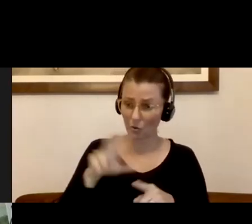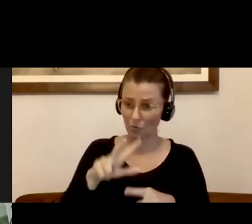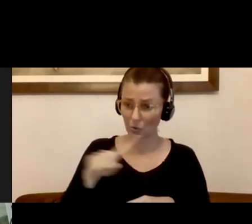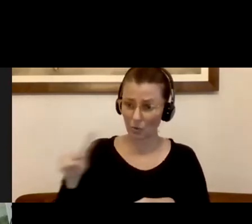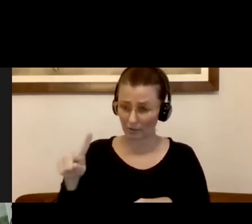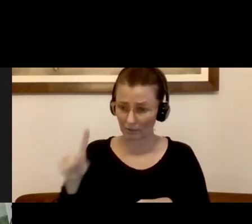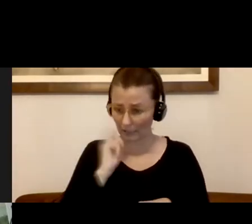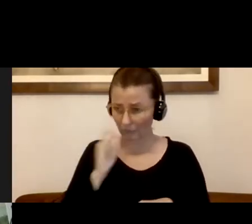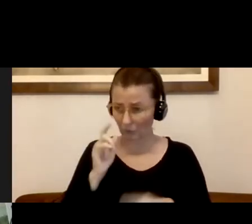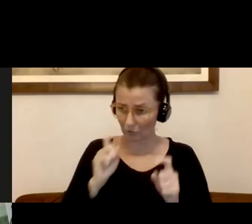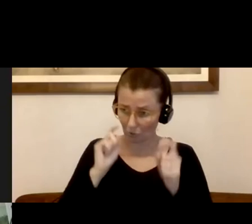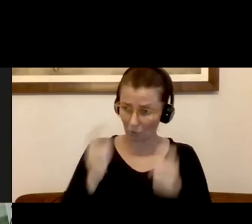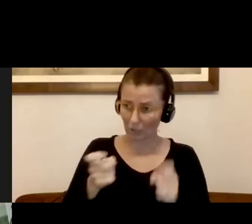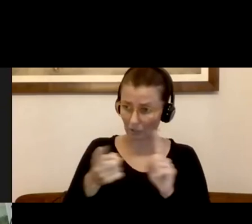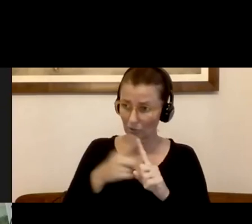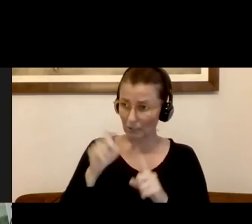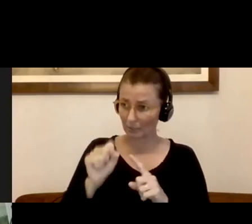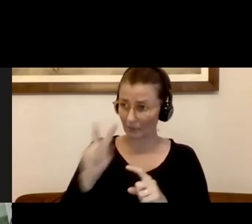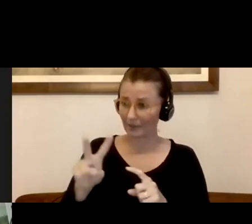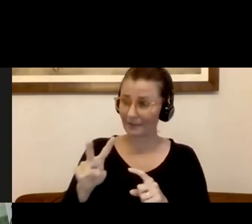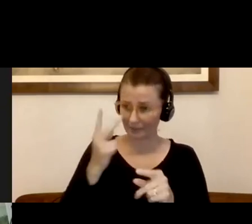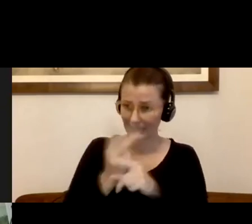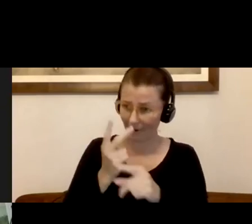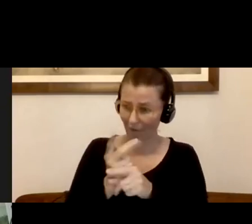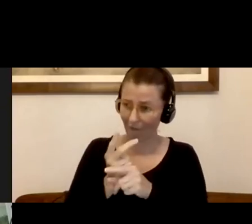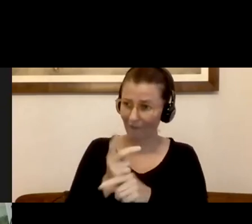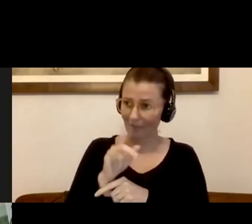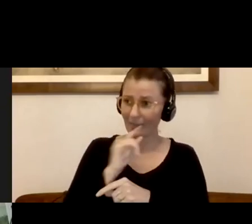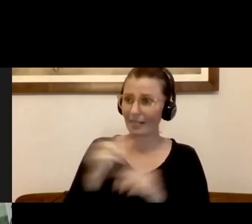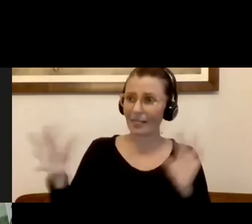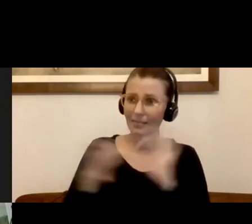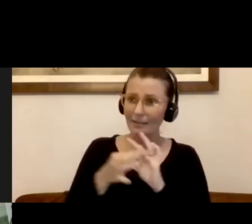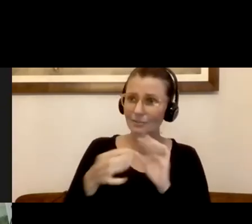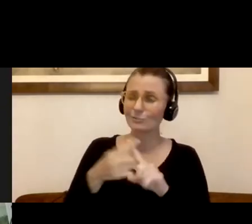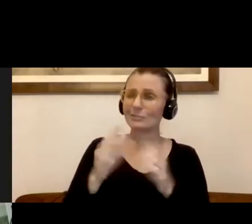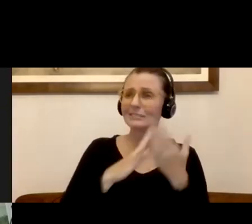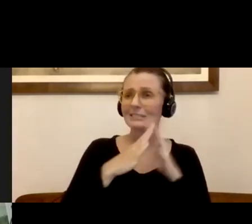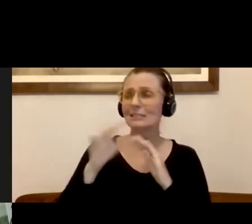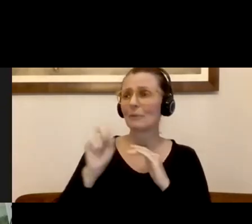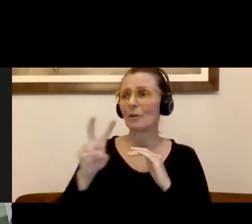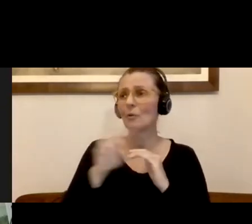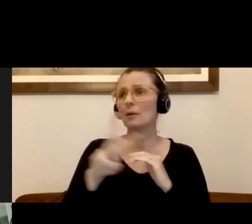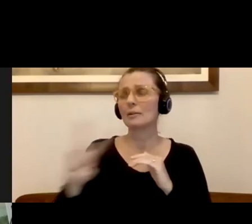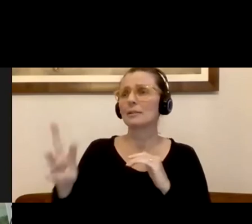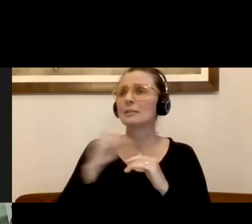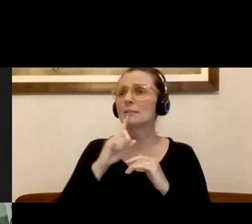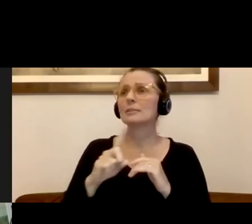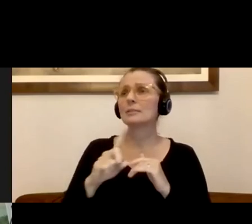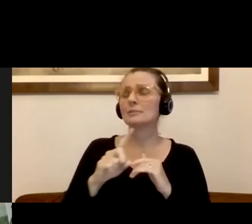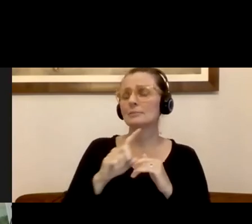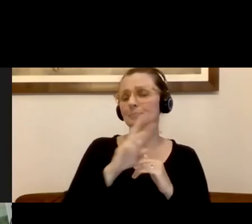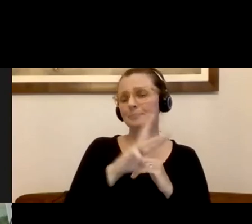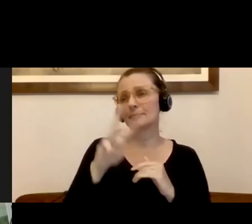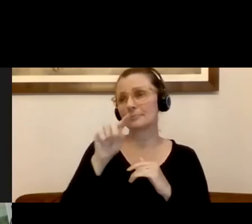can make a donation to the Somerville cares fund, there's a link to that on the city of Somerville's website, www.somervillema.gov slash